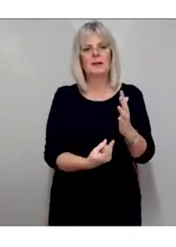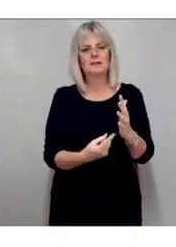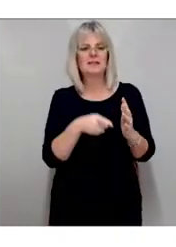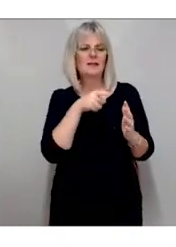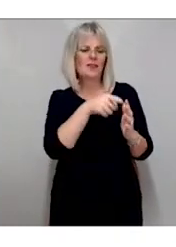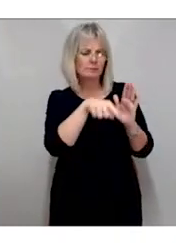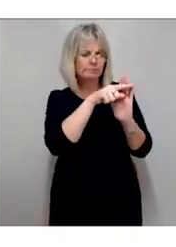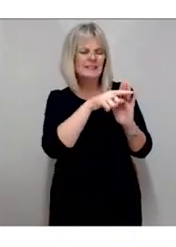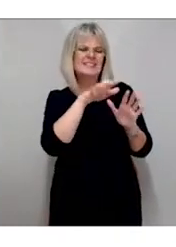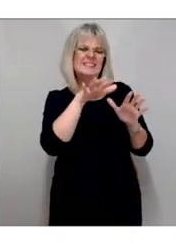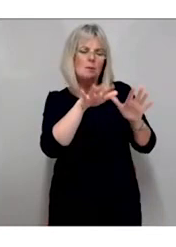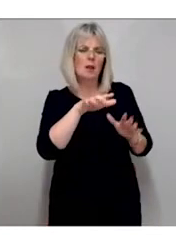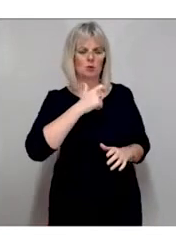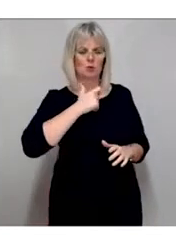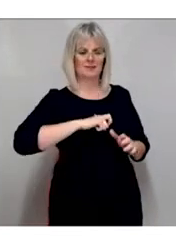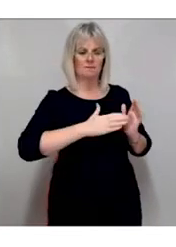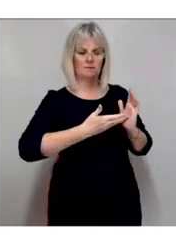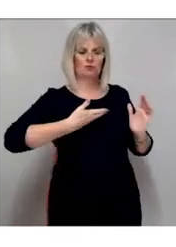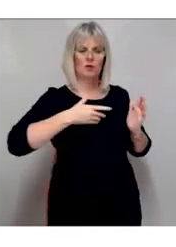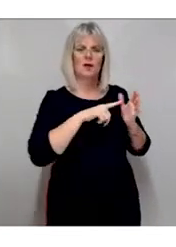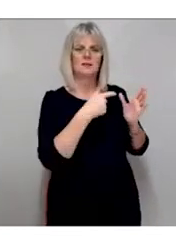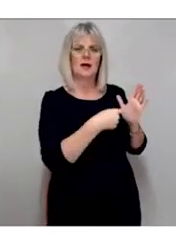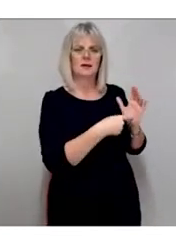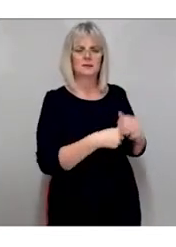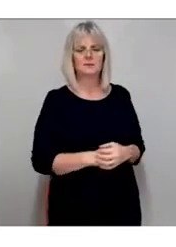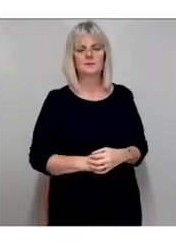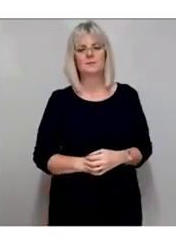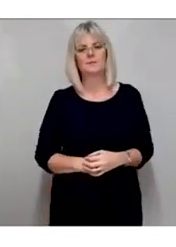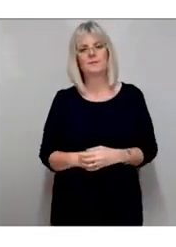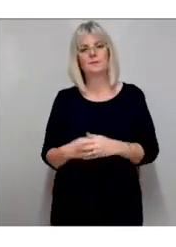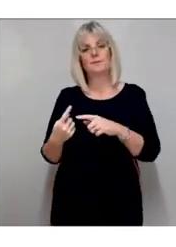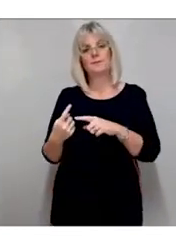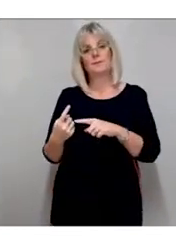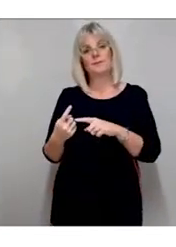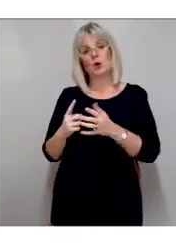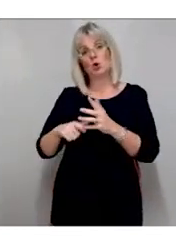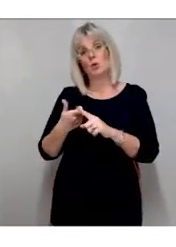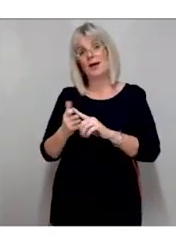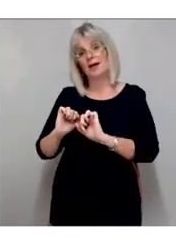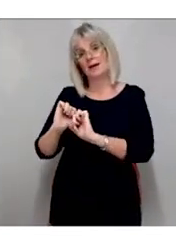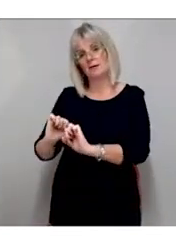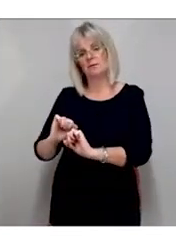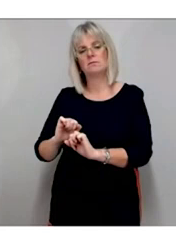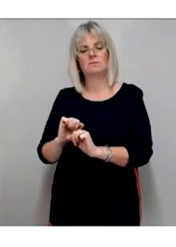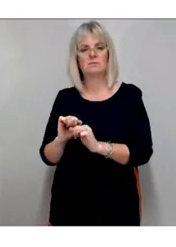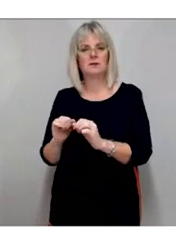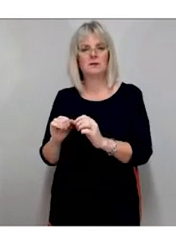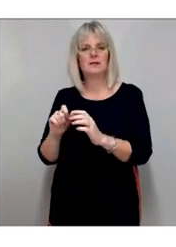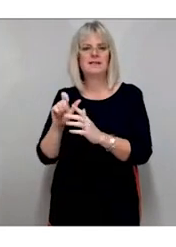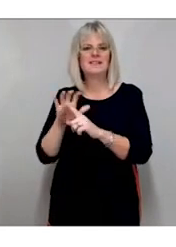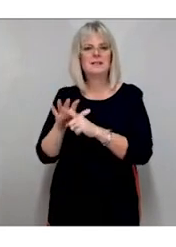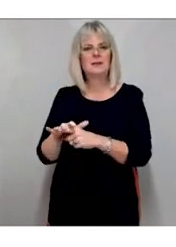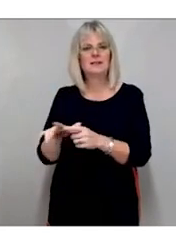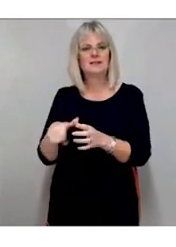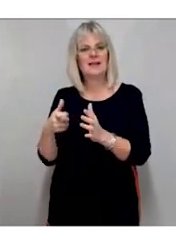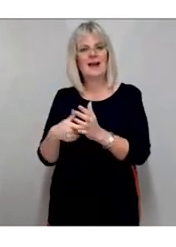The UK Disability Discrimination Act of 1995, along with nine other discrimination laws, were